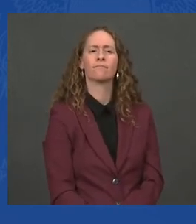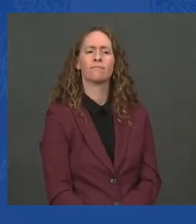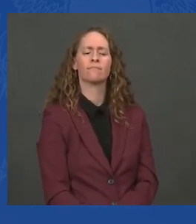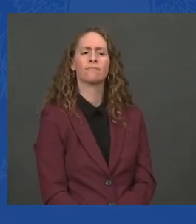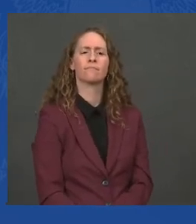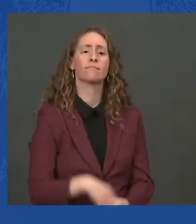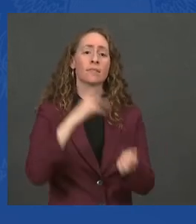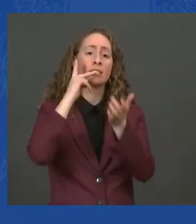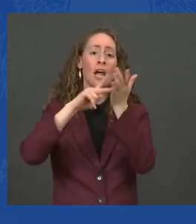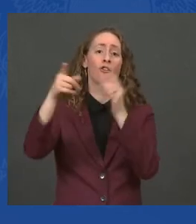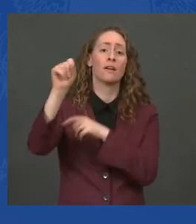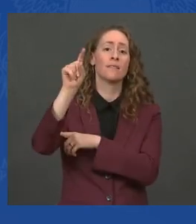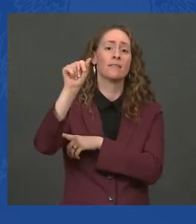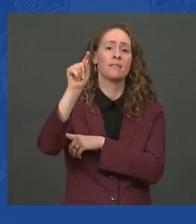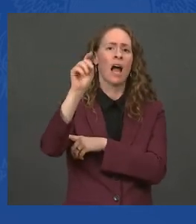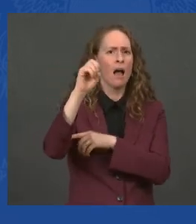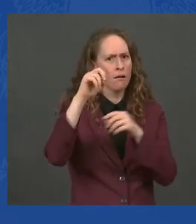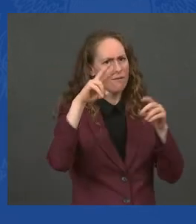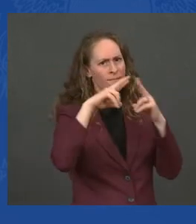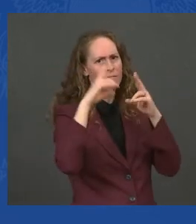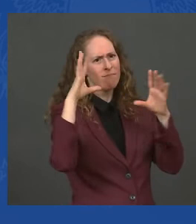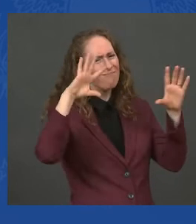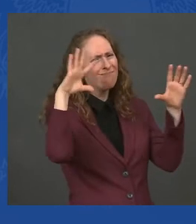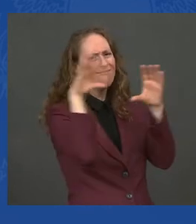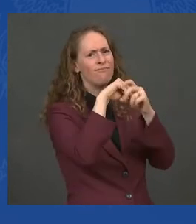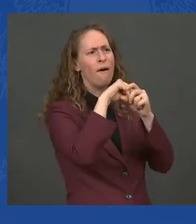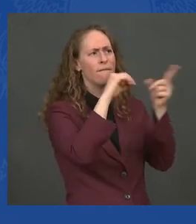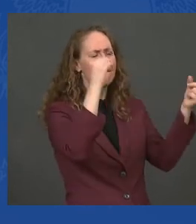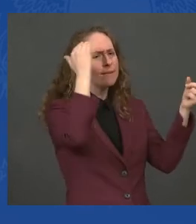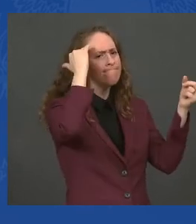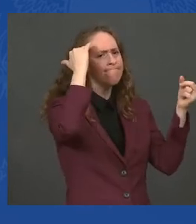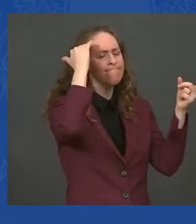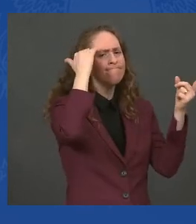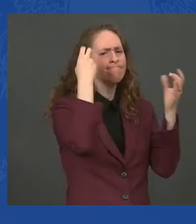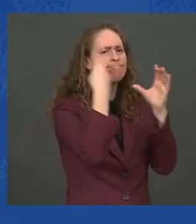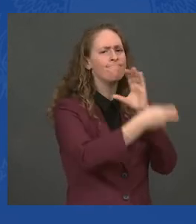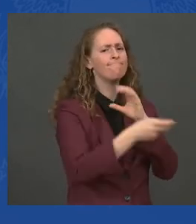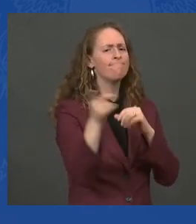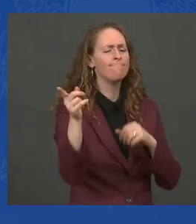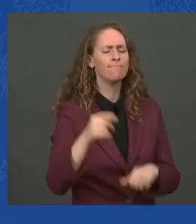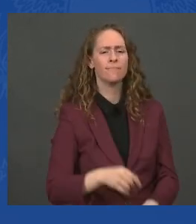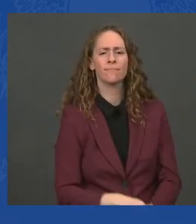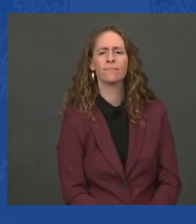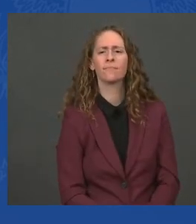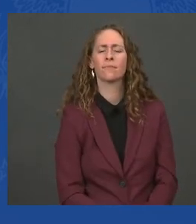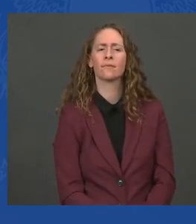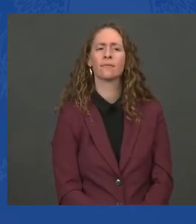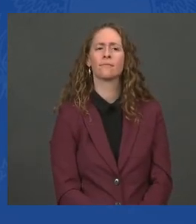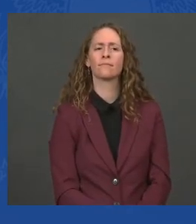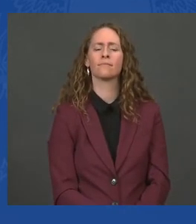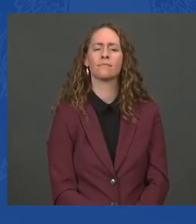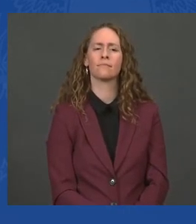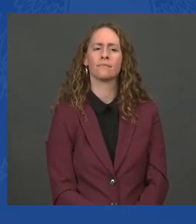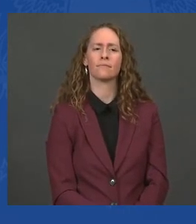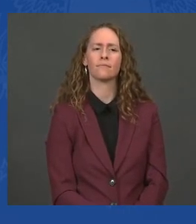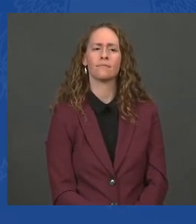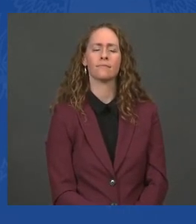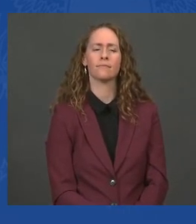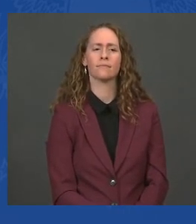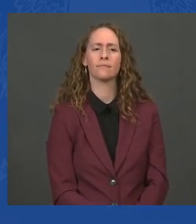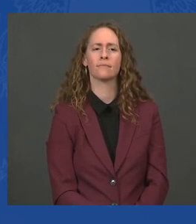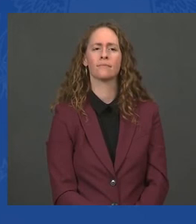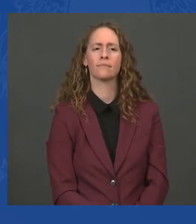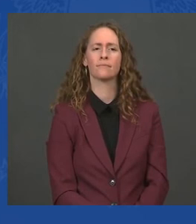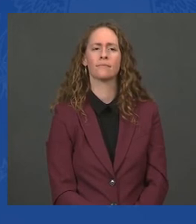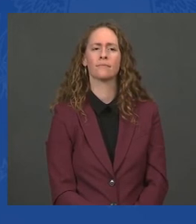And what I am doing is putting together what I believe to be — will be the most comprehensive